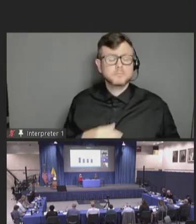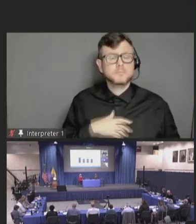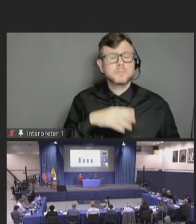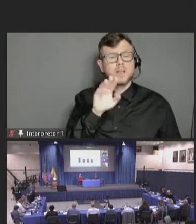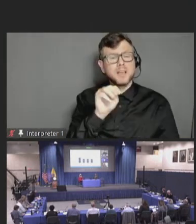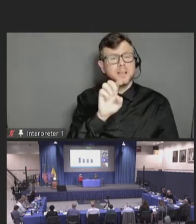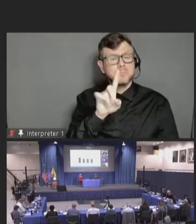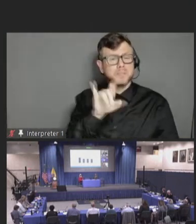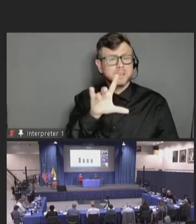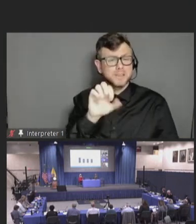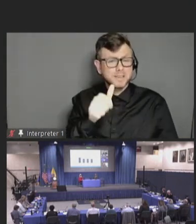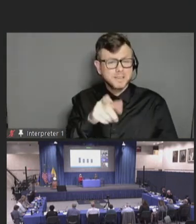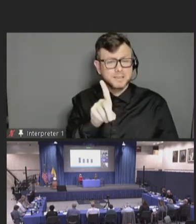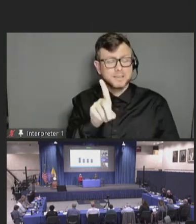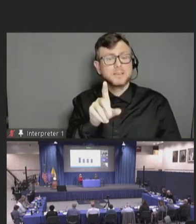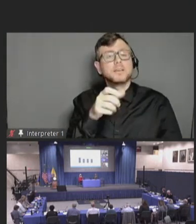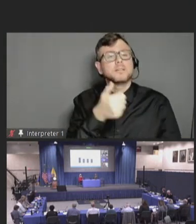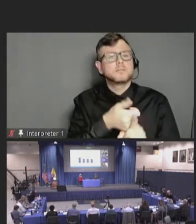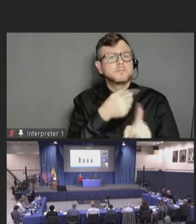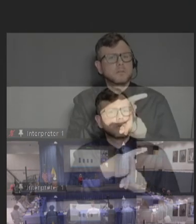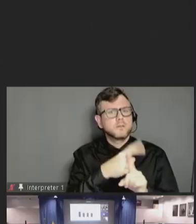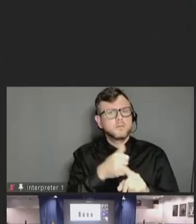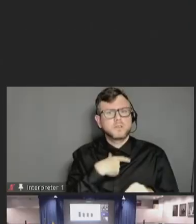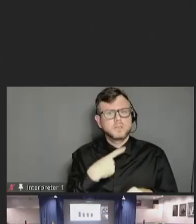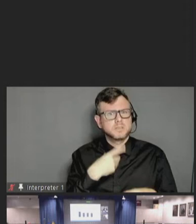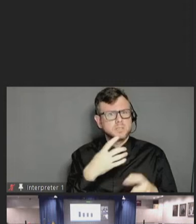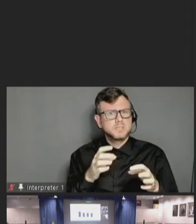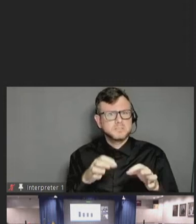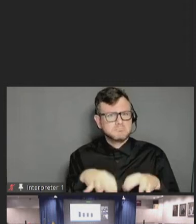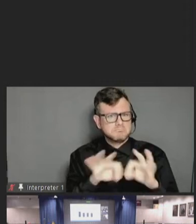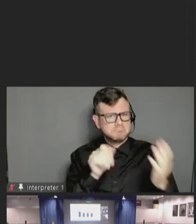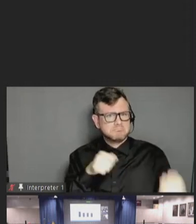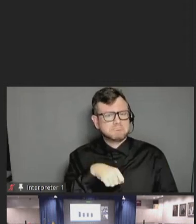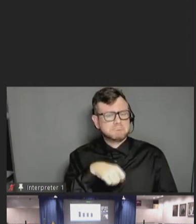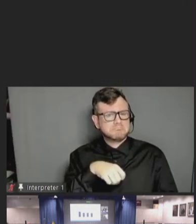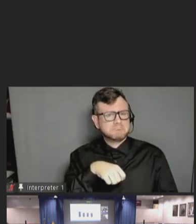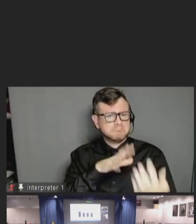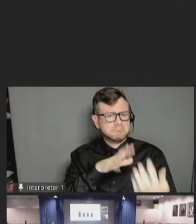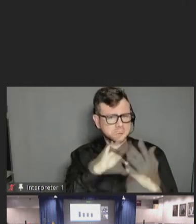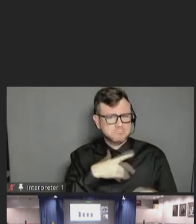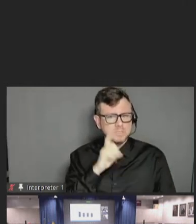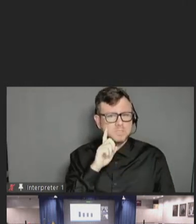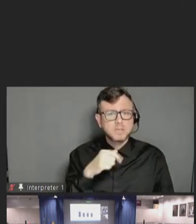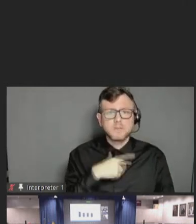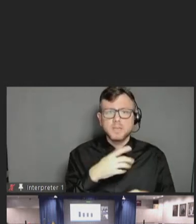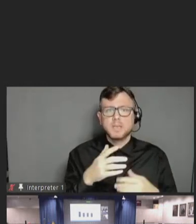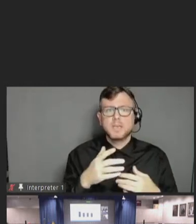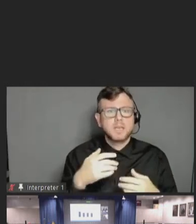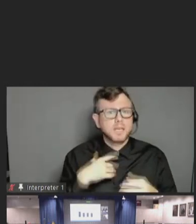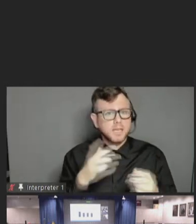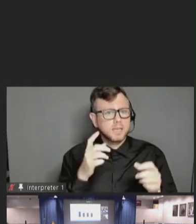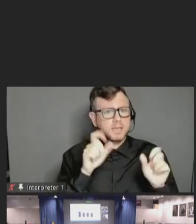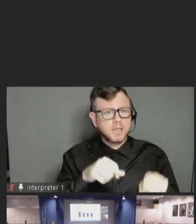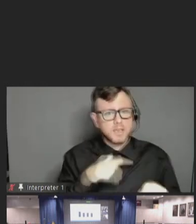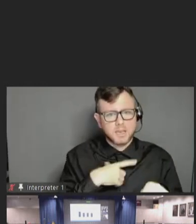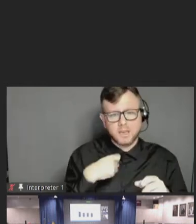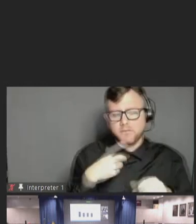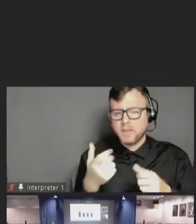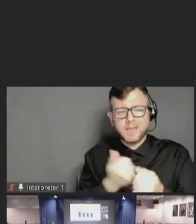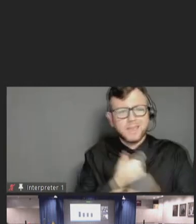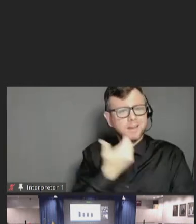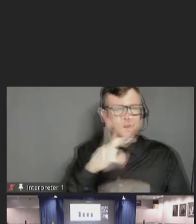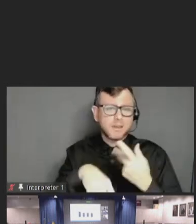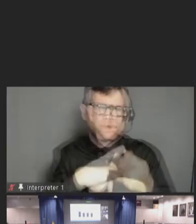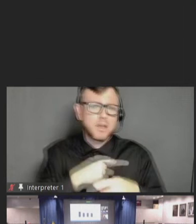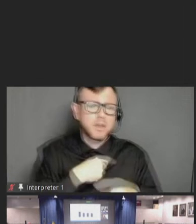major source of coverage for people with disabilities, particularly it's often only source of coverage for long-term care either